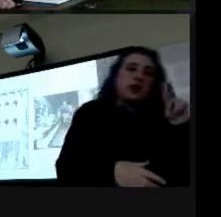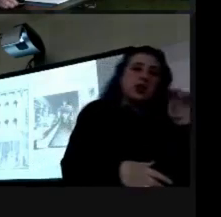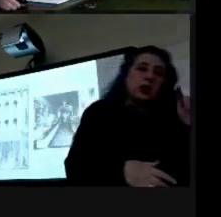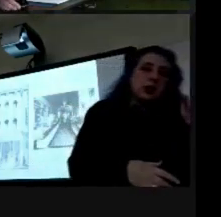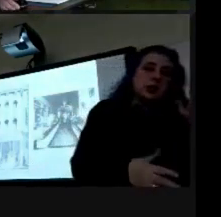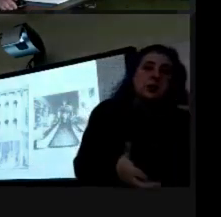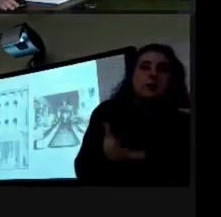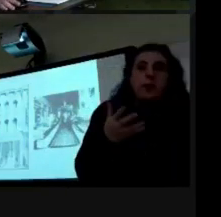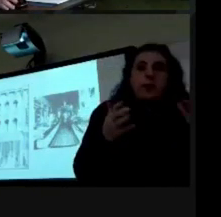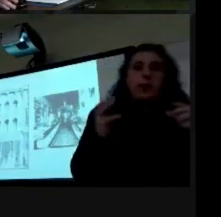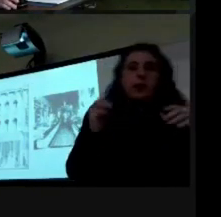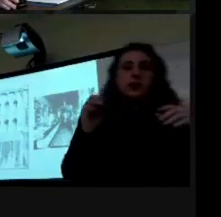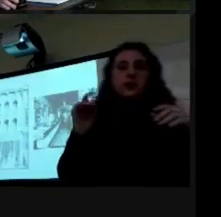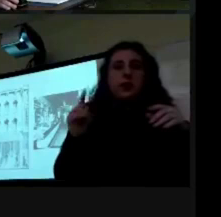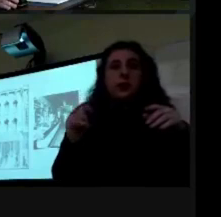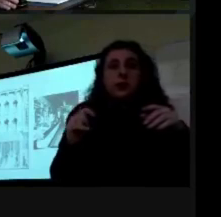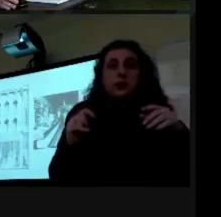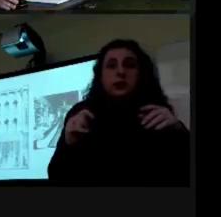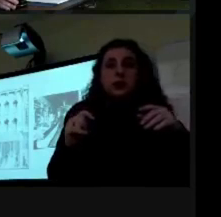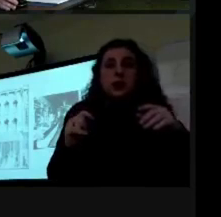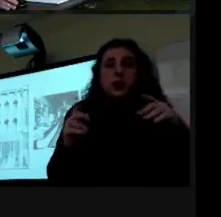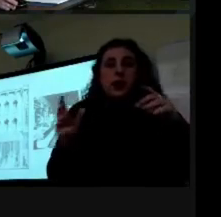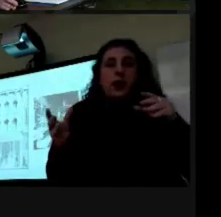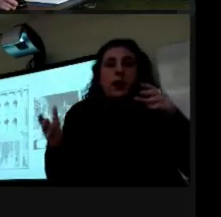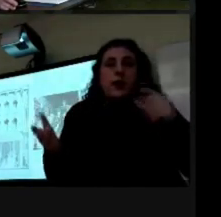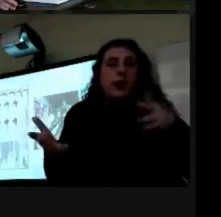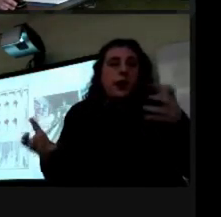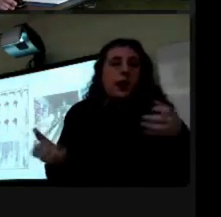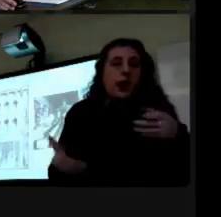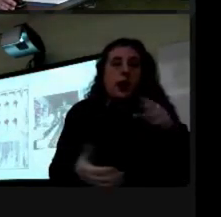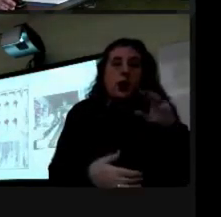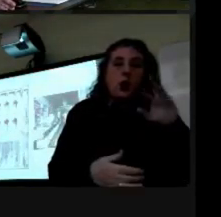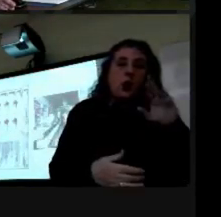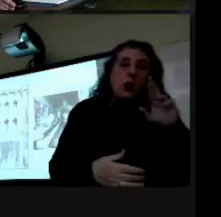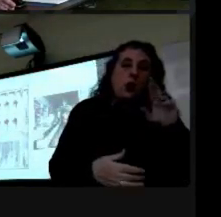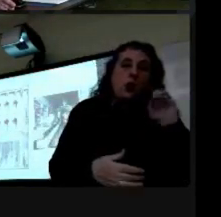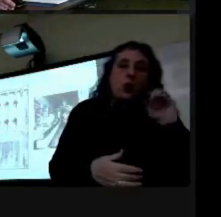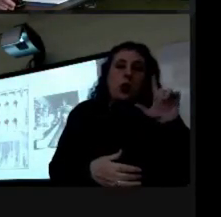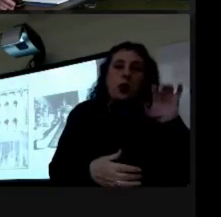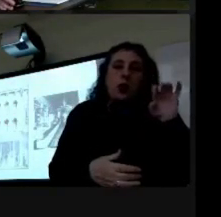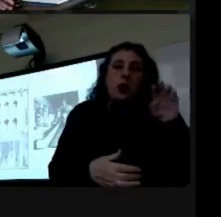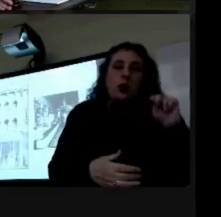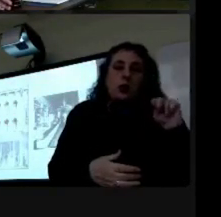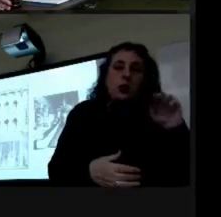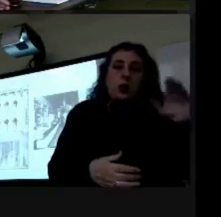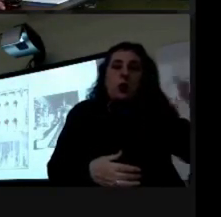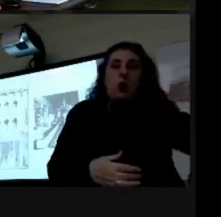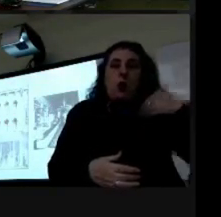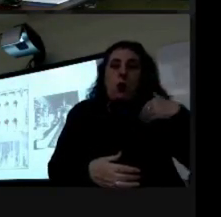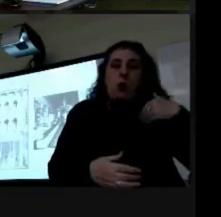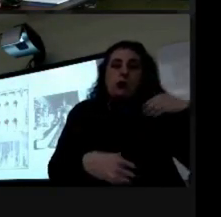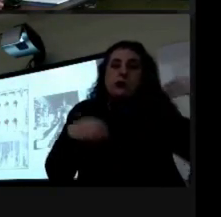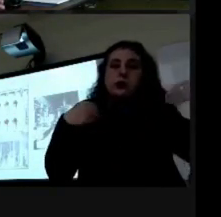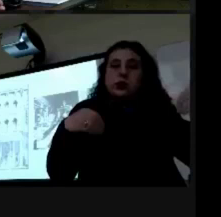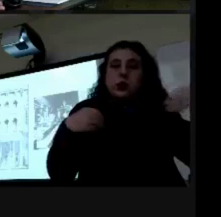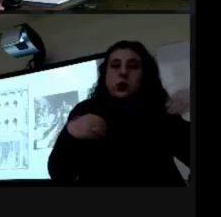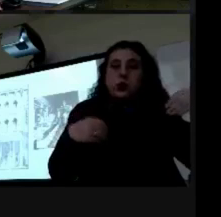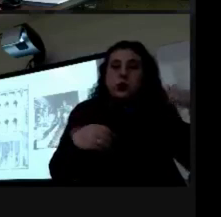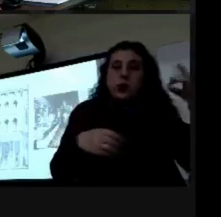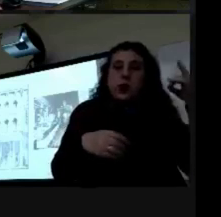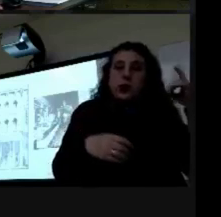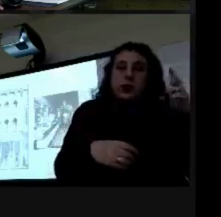so this is dillard's drug store and this is the inside of dillard's drug store in the 1870s